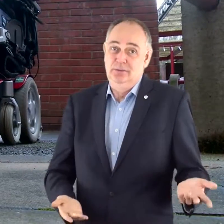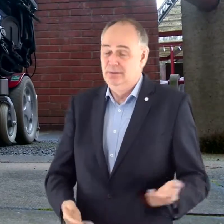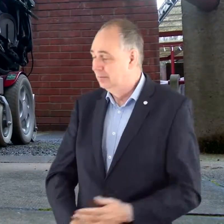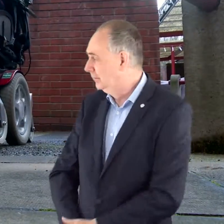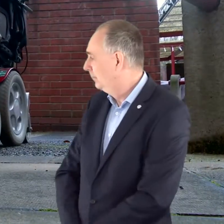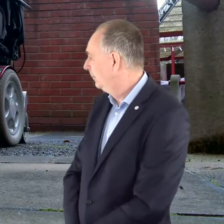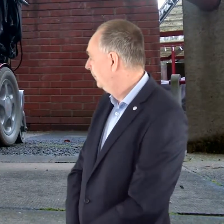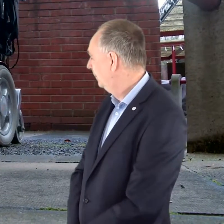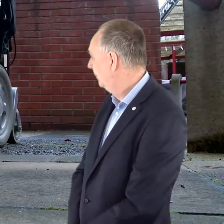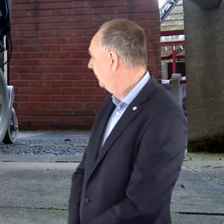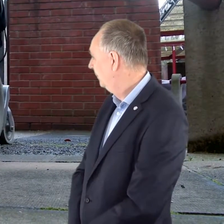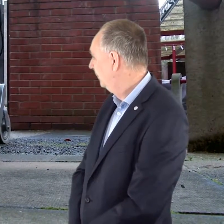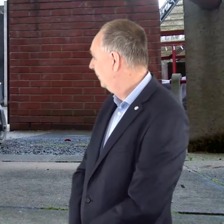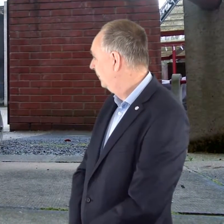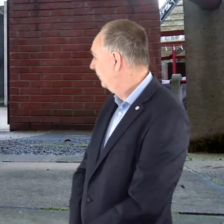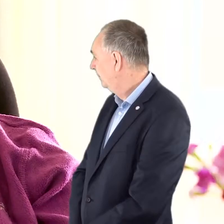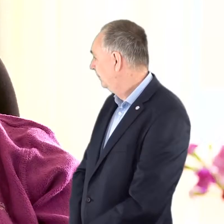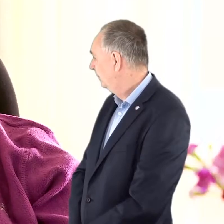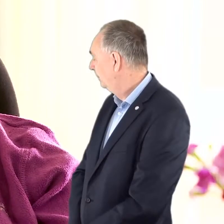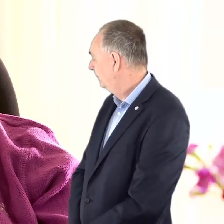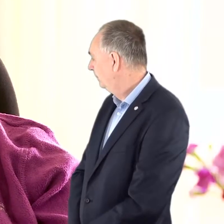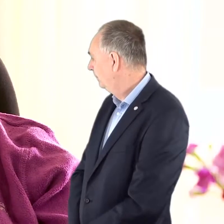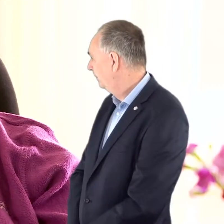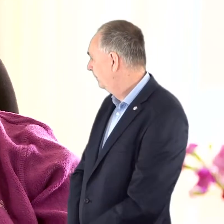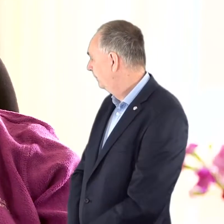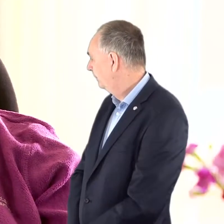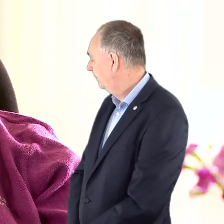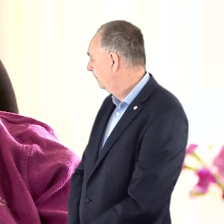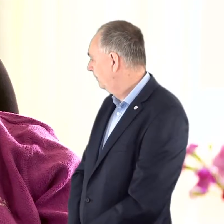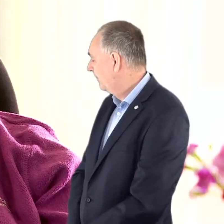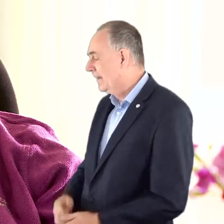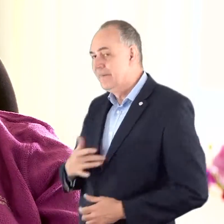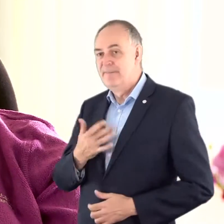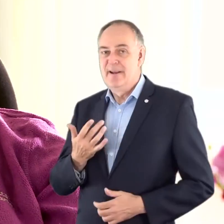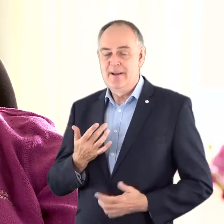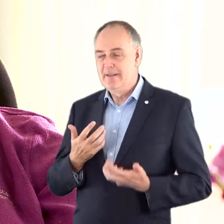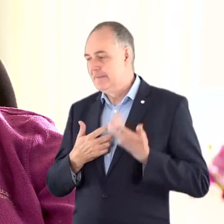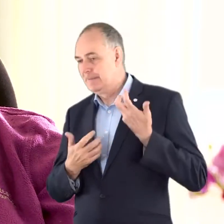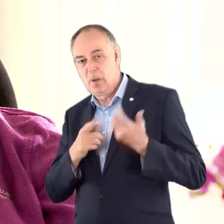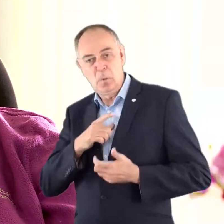I feel that with all the funding cuts that are happening, I'm worried that